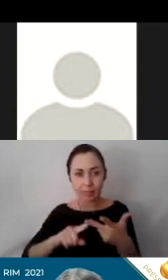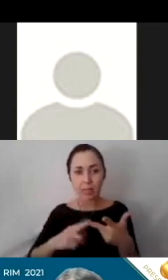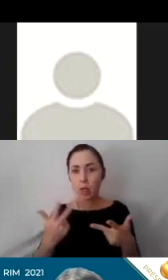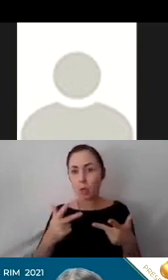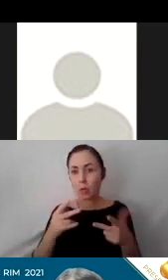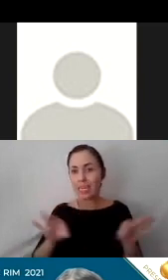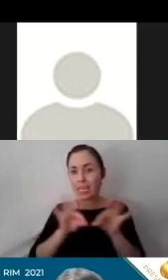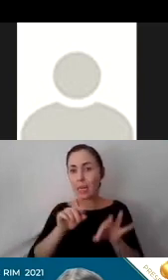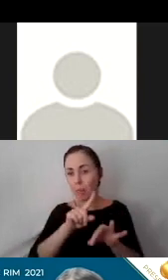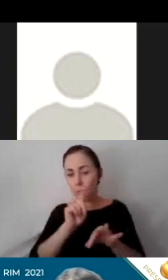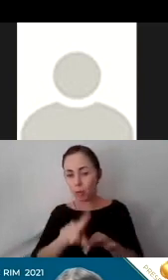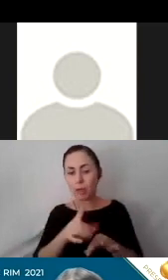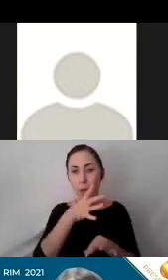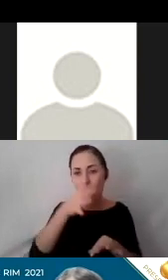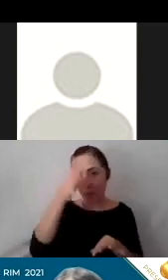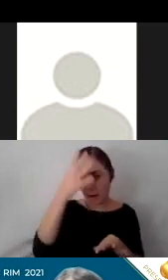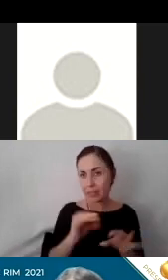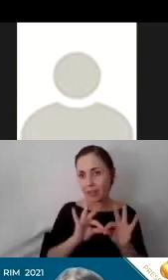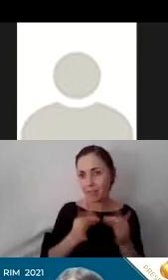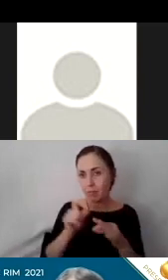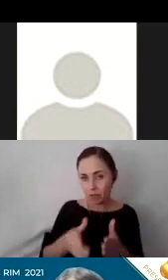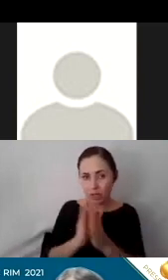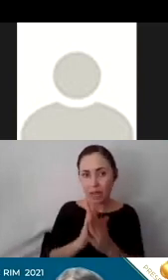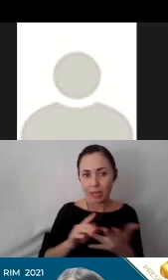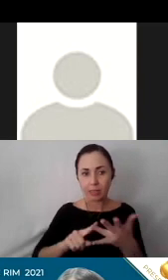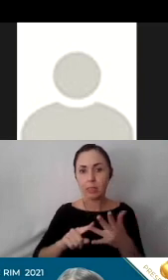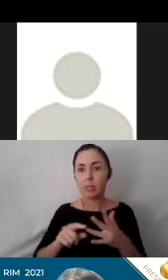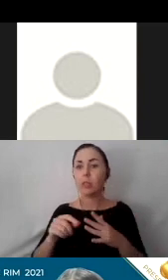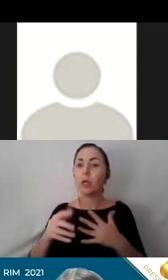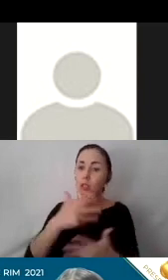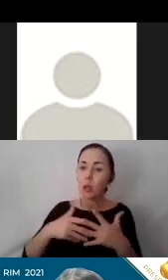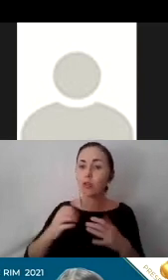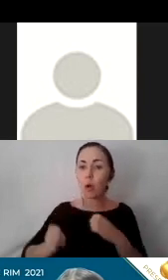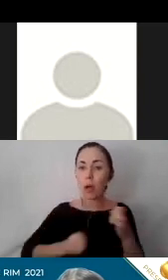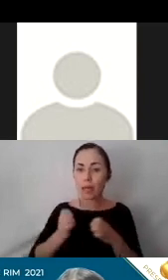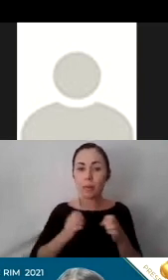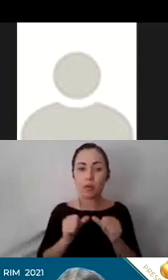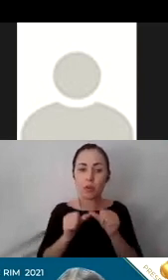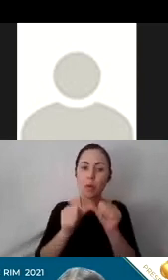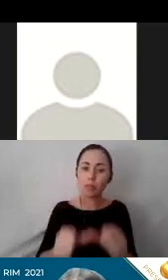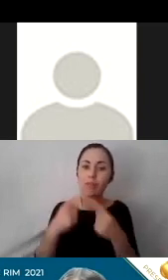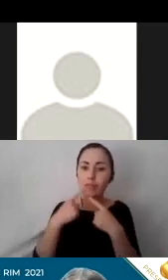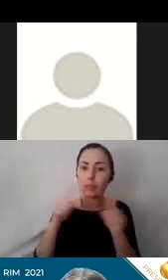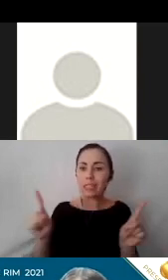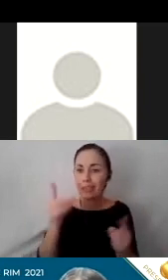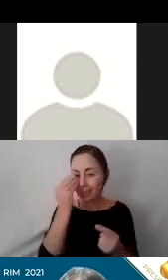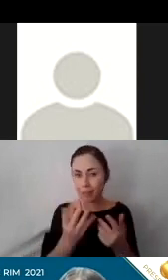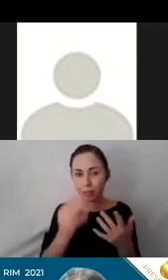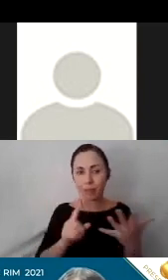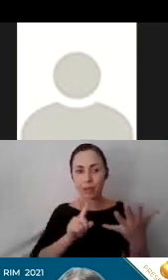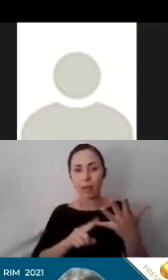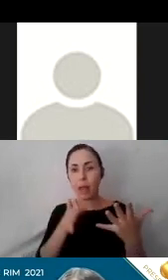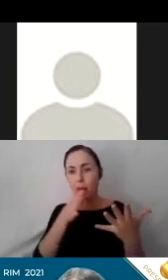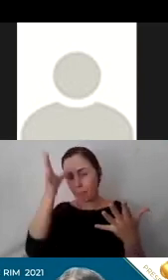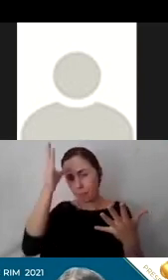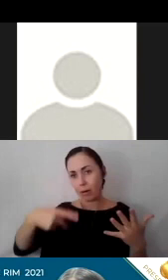parents and families should ask, social and emotional resiliency information, and the parents profile